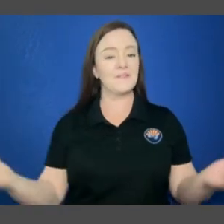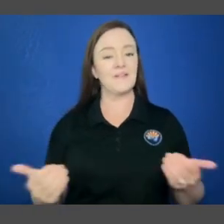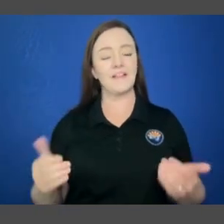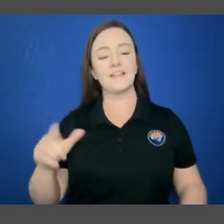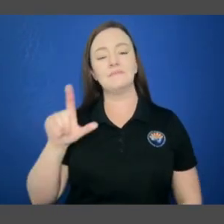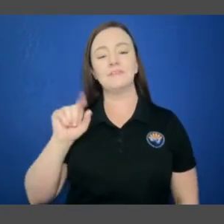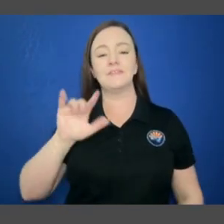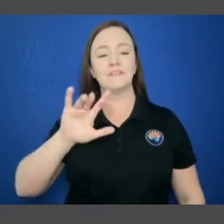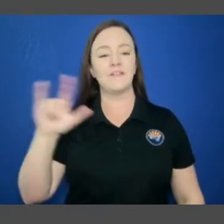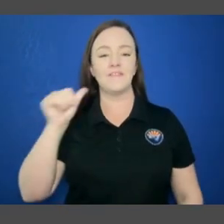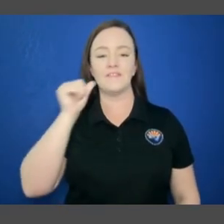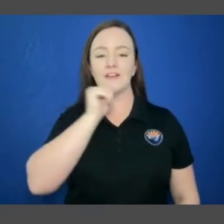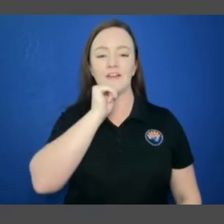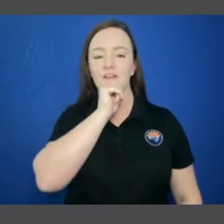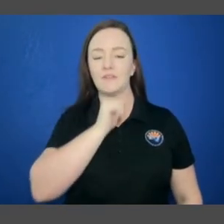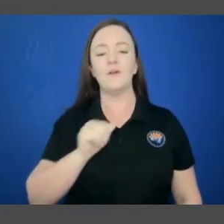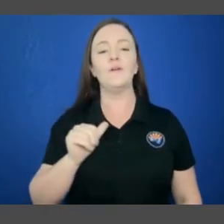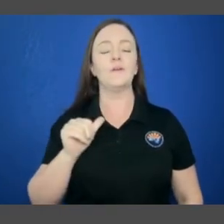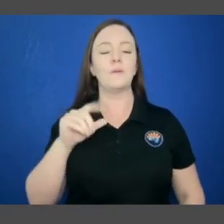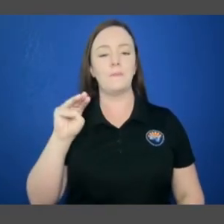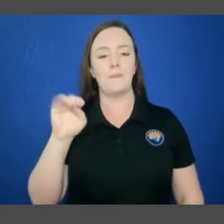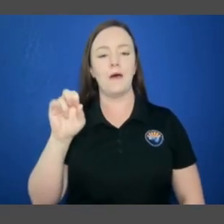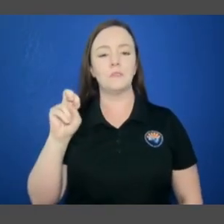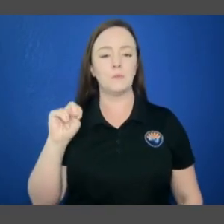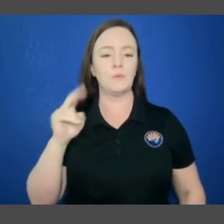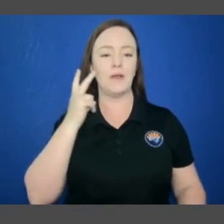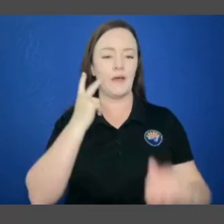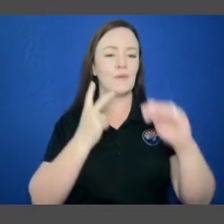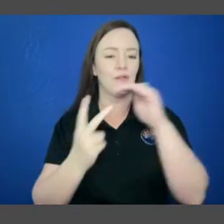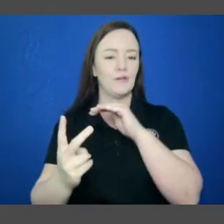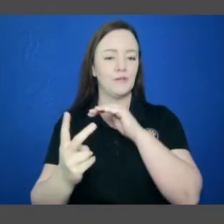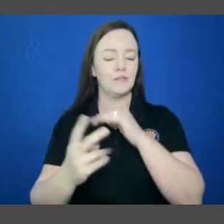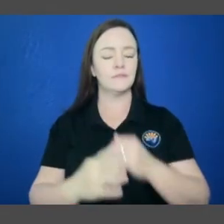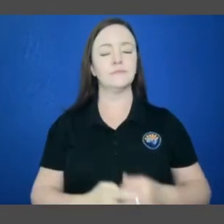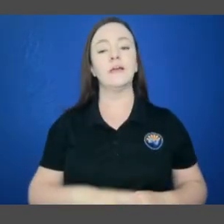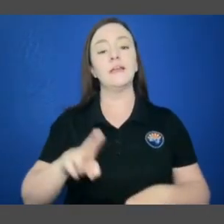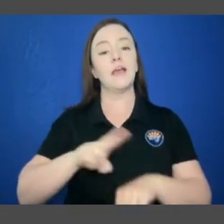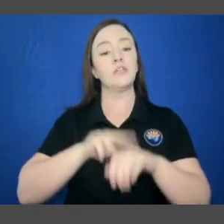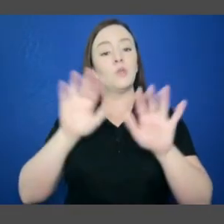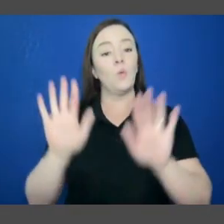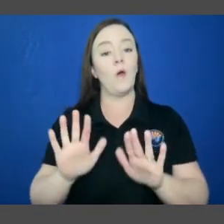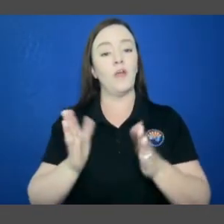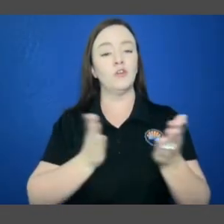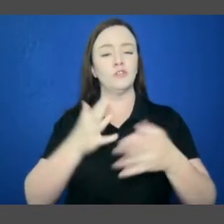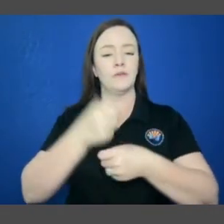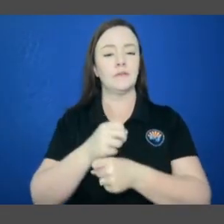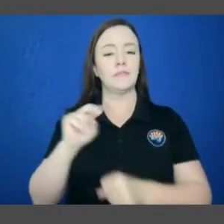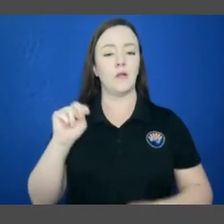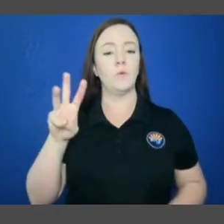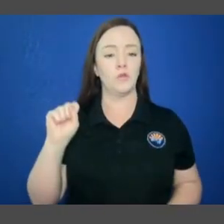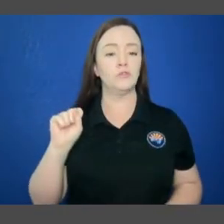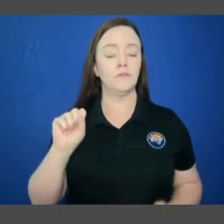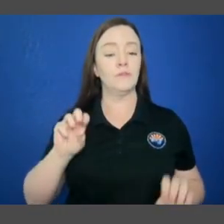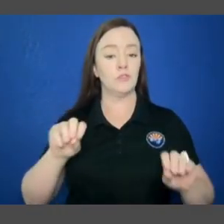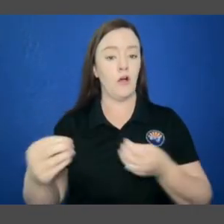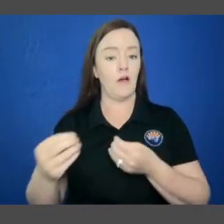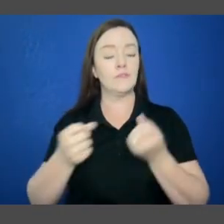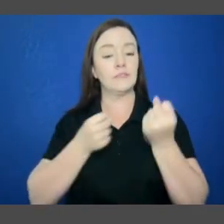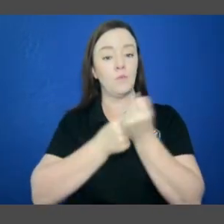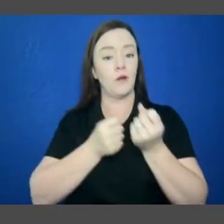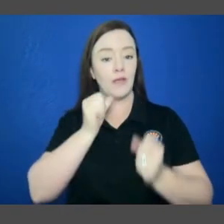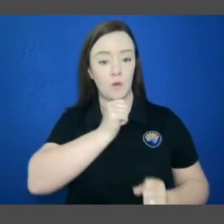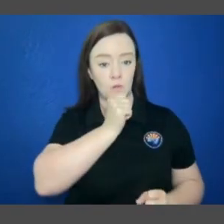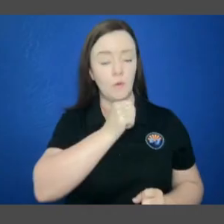Hello and welcome to the 2025 Arizona Monsoon Outlook presented to you by the National Weather Service offices